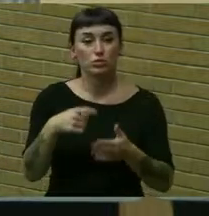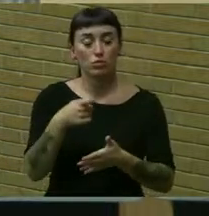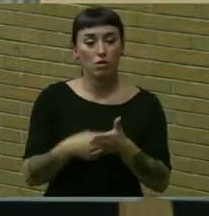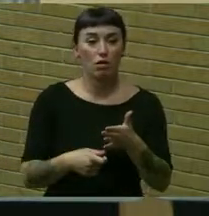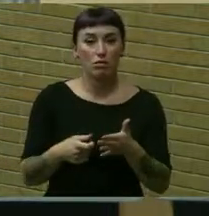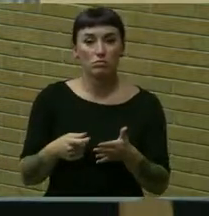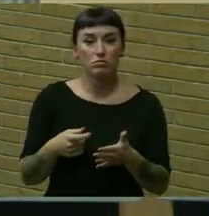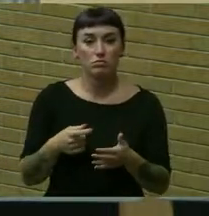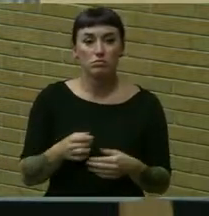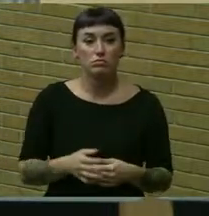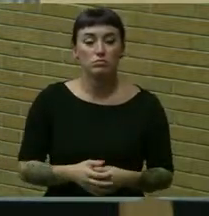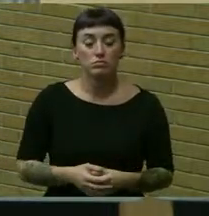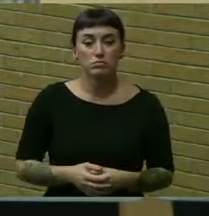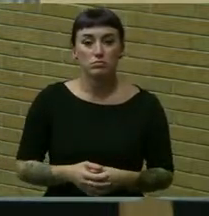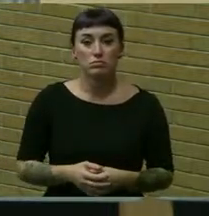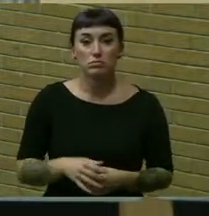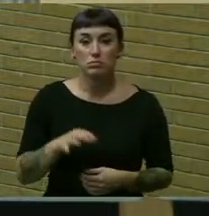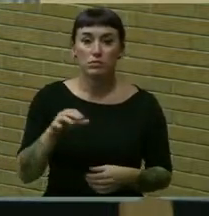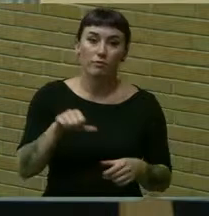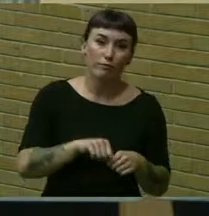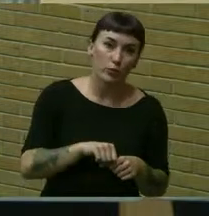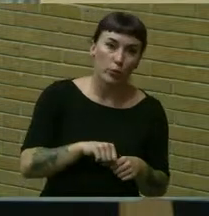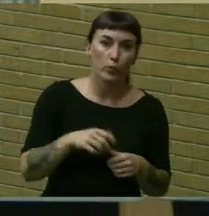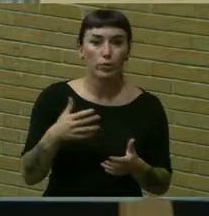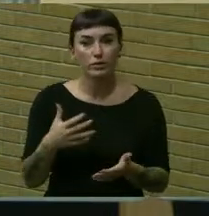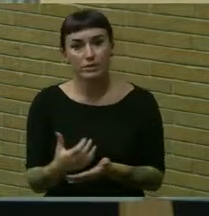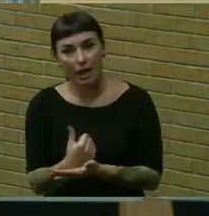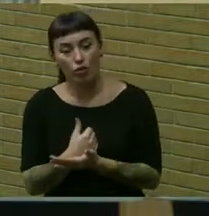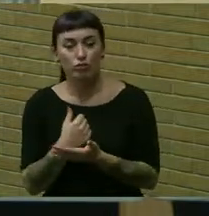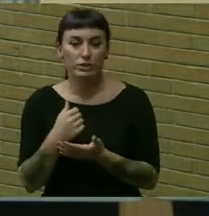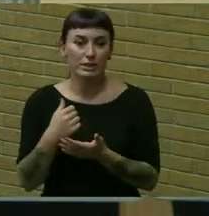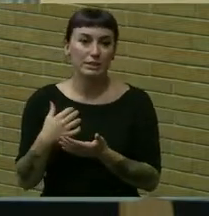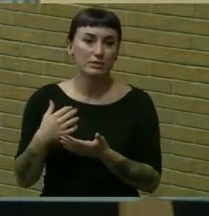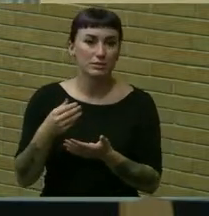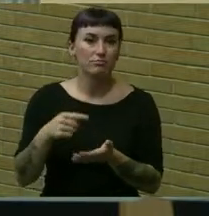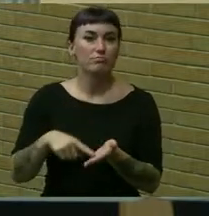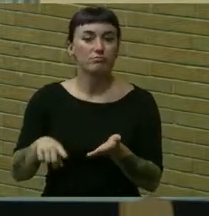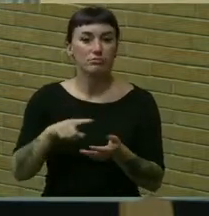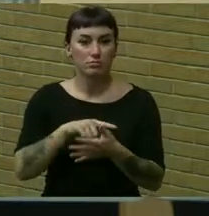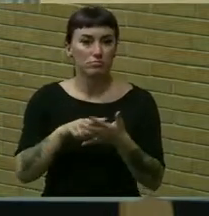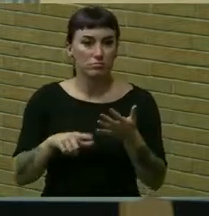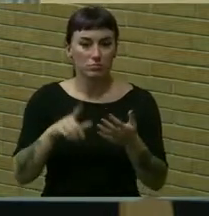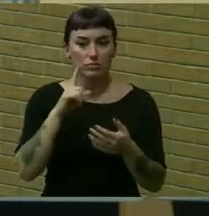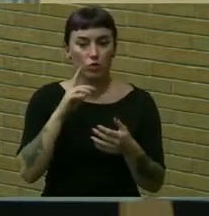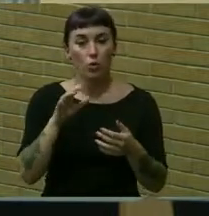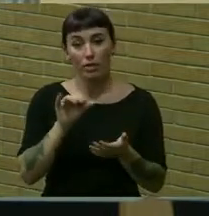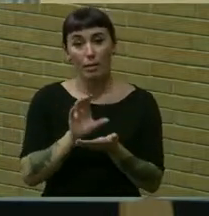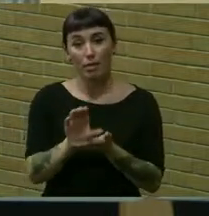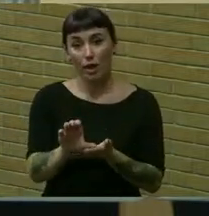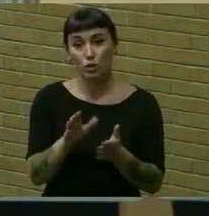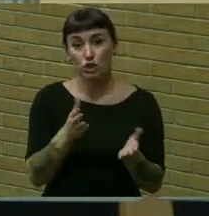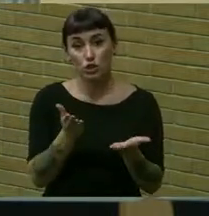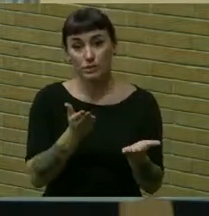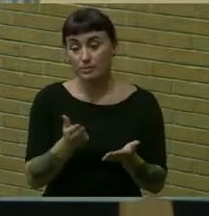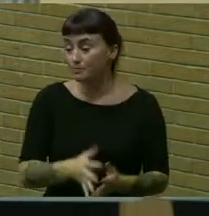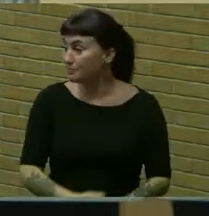whether it's fuel salaries and the like of performing those plowing services